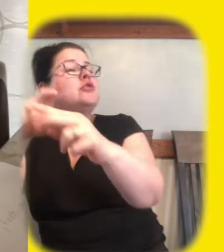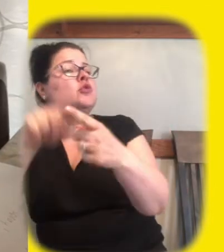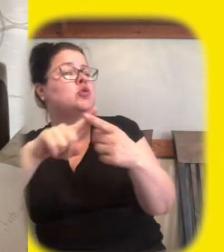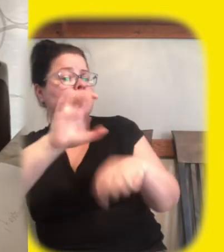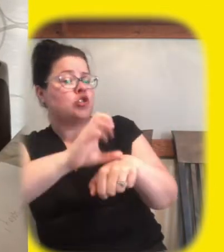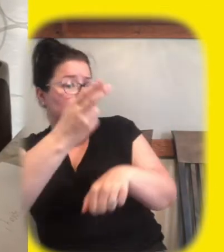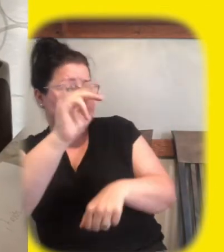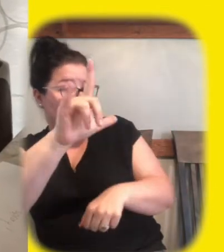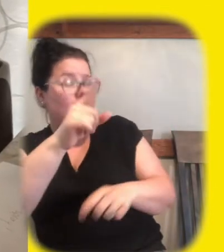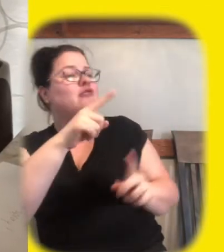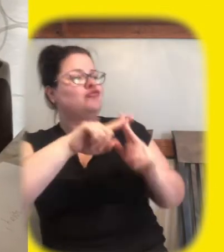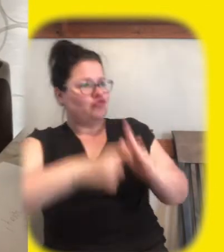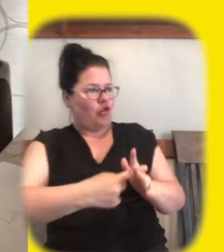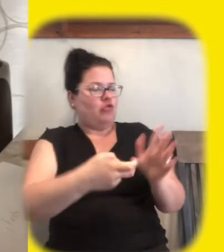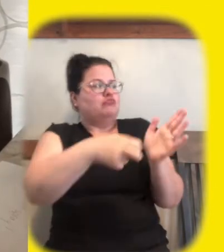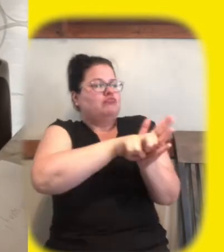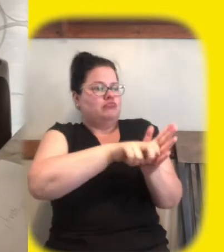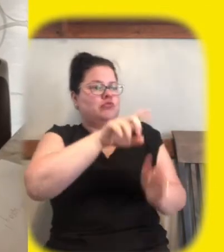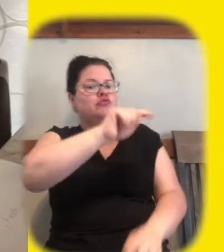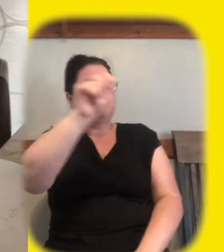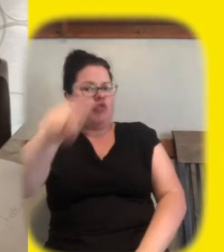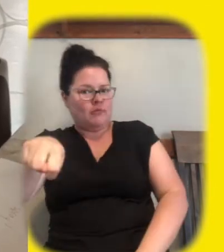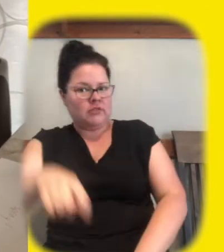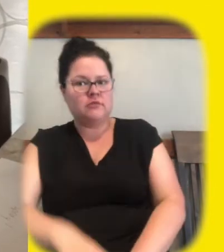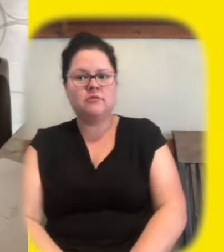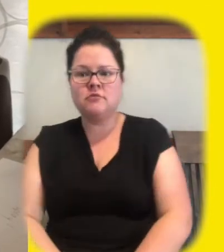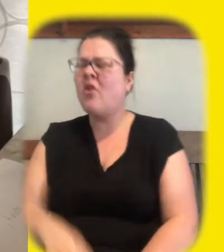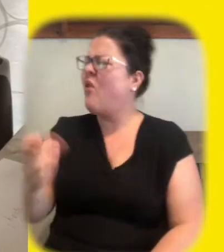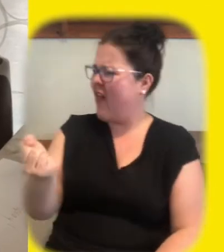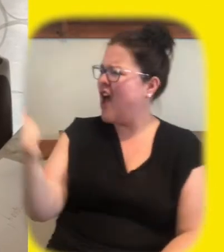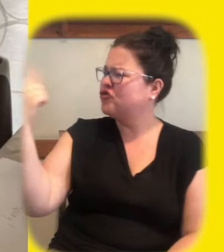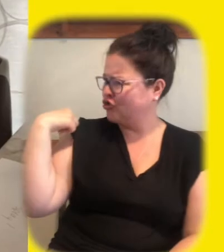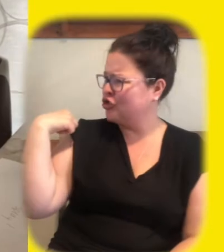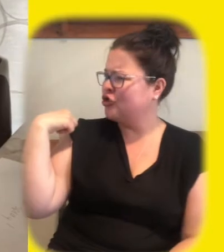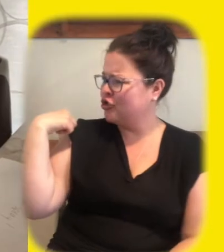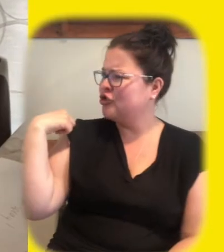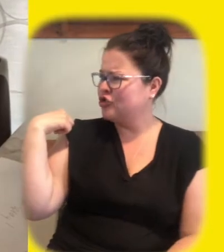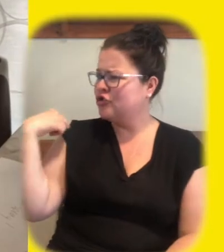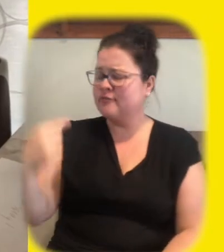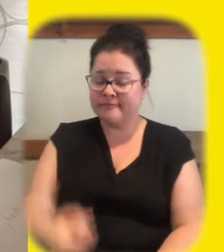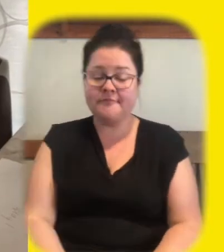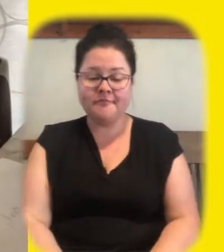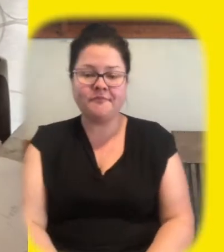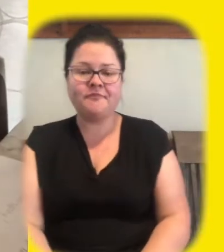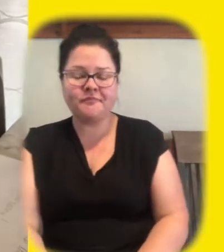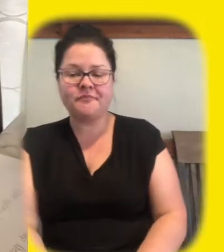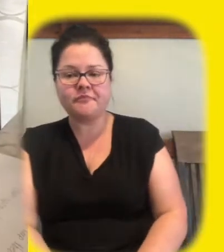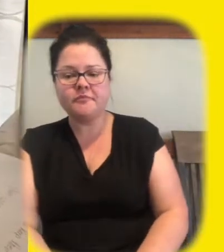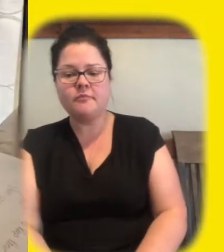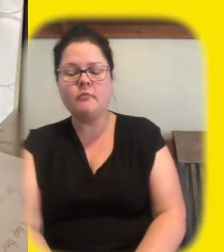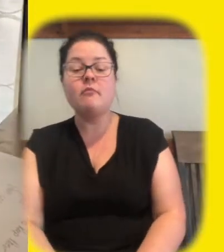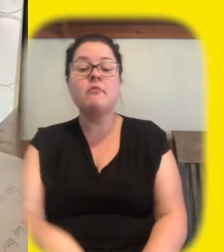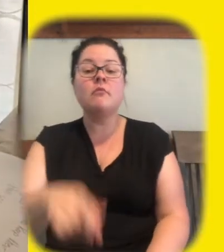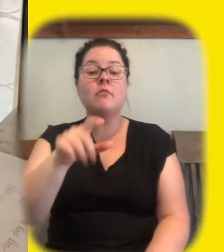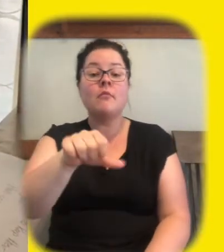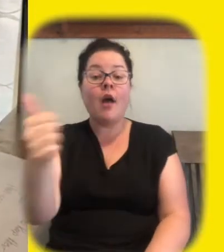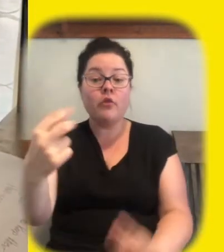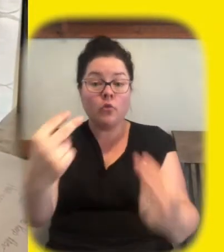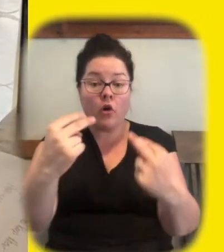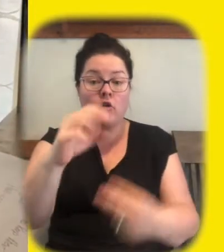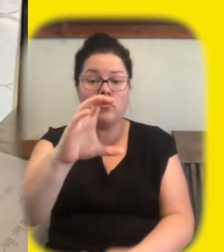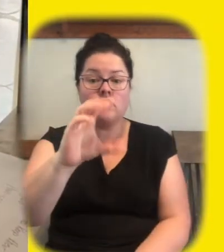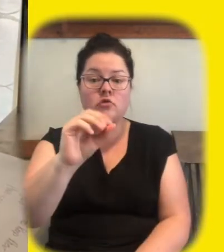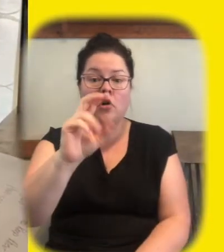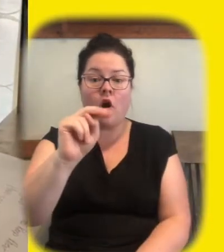you were there not that long ago all right we yeah it was just last year um we also have